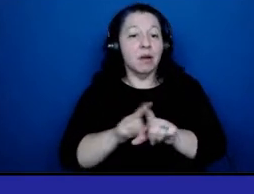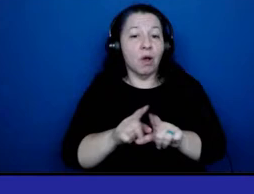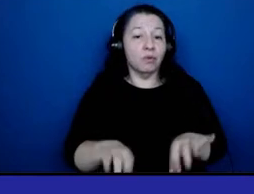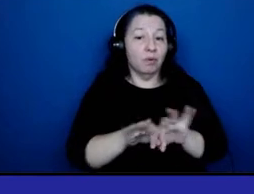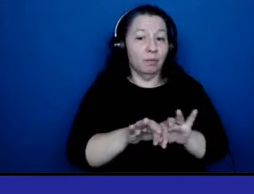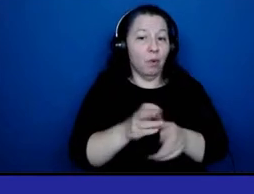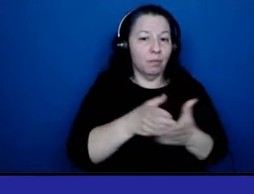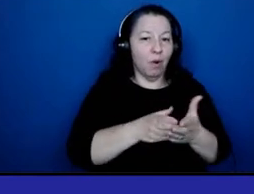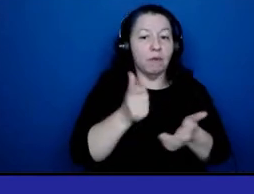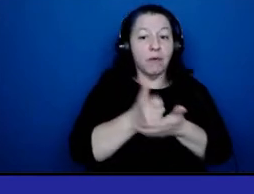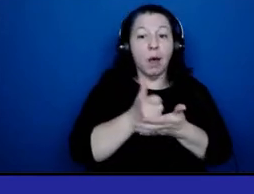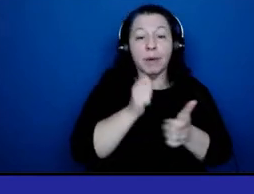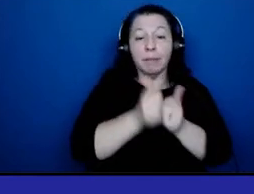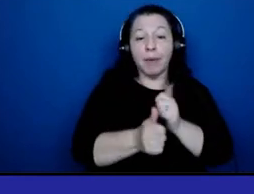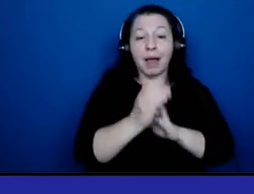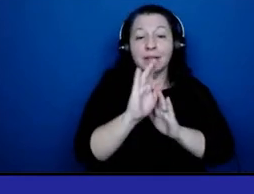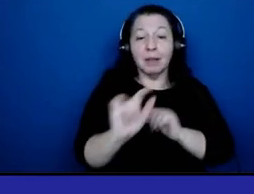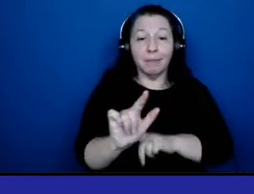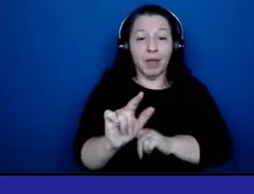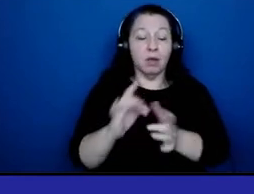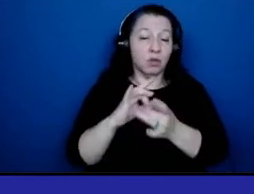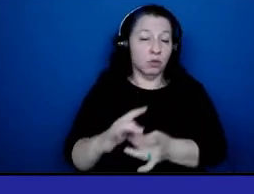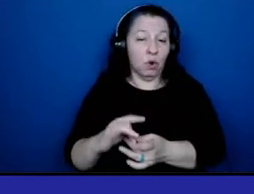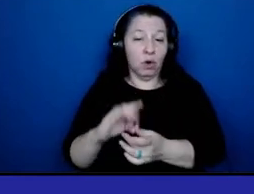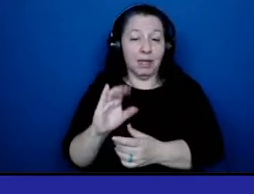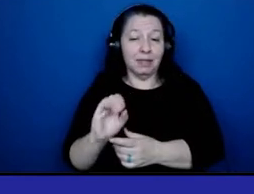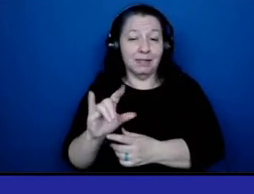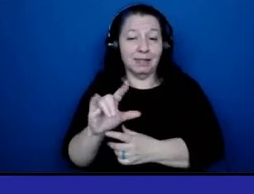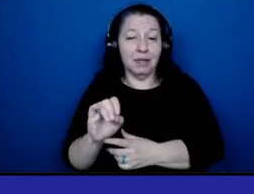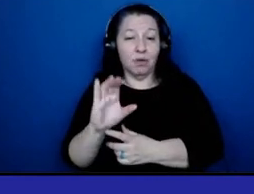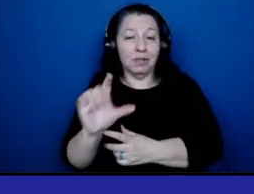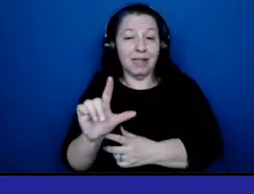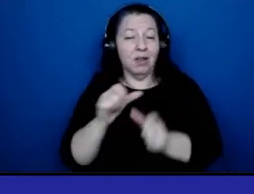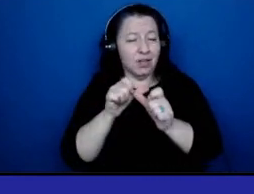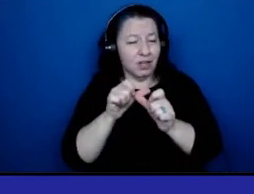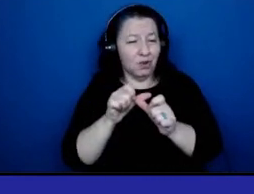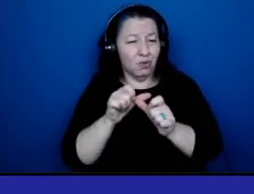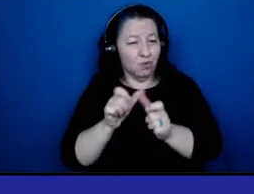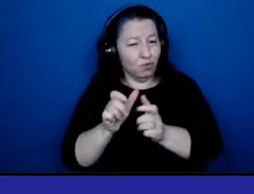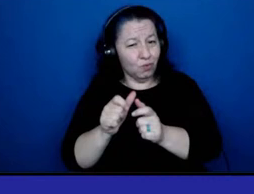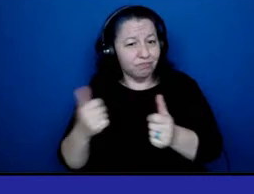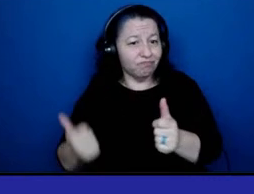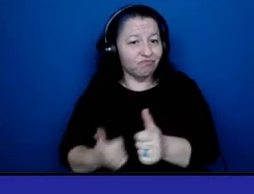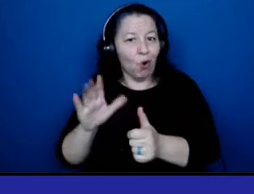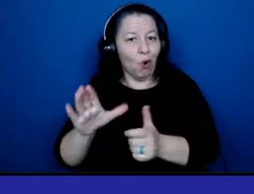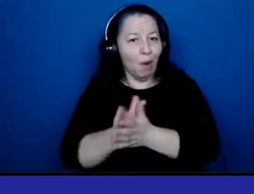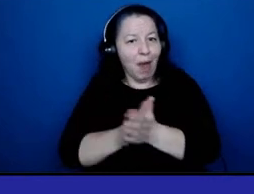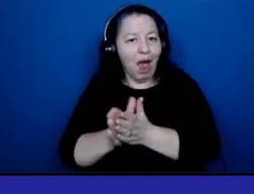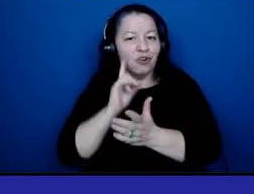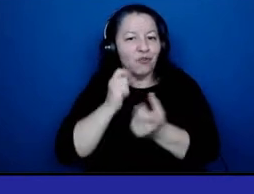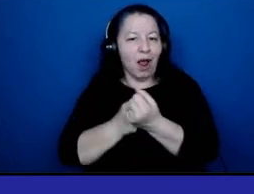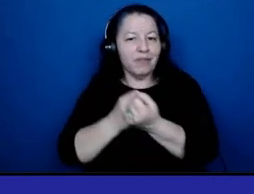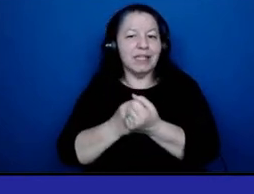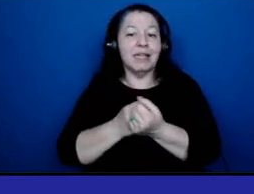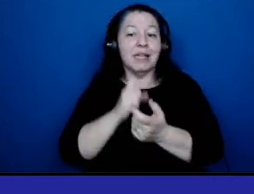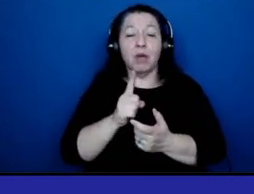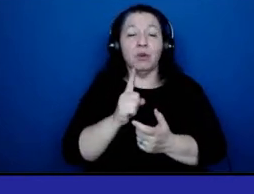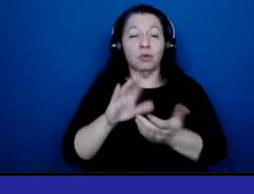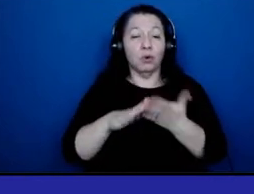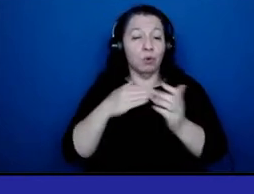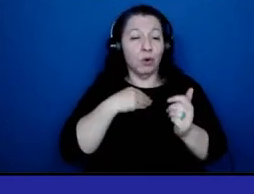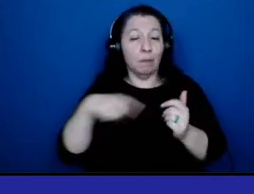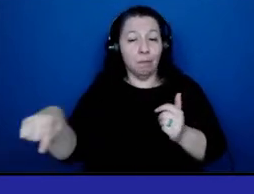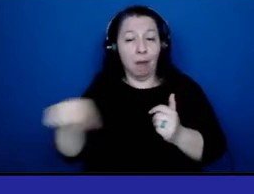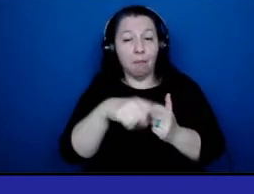passed concerning sickle cell so she can continue to pursue her passion of advocacy by making community members aware that there are